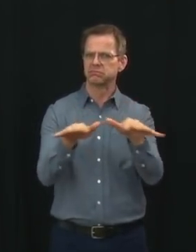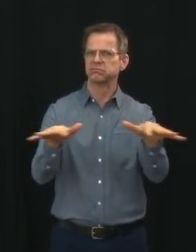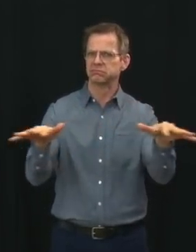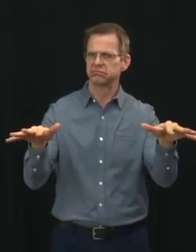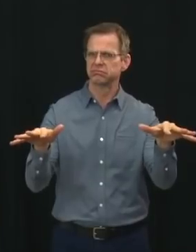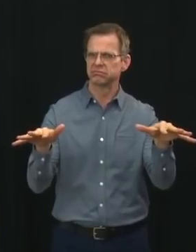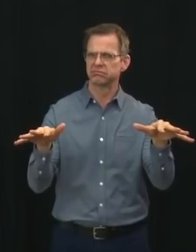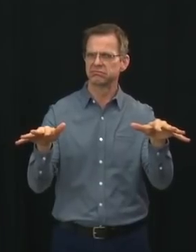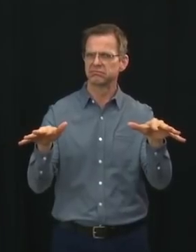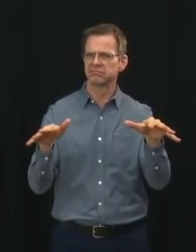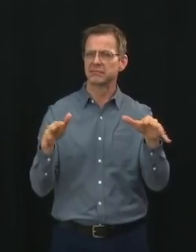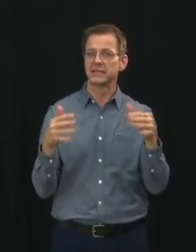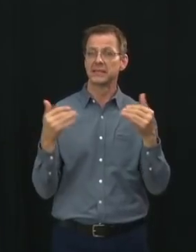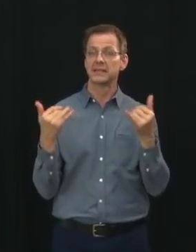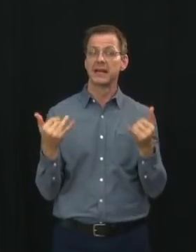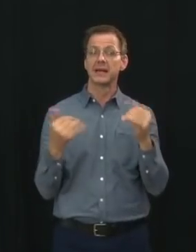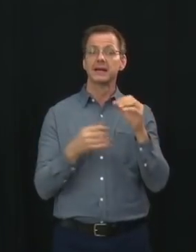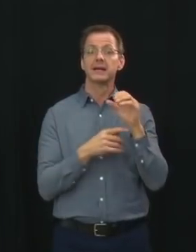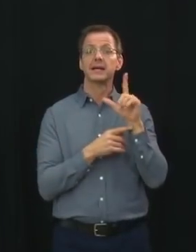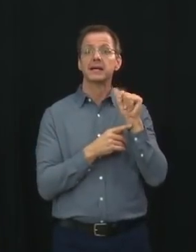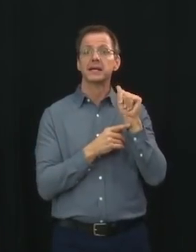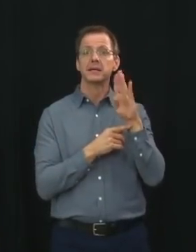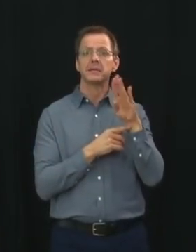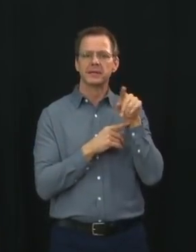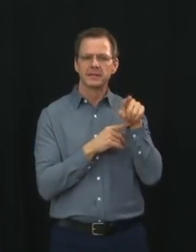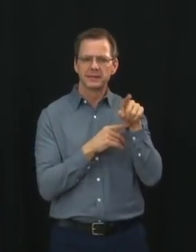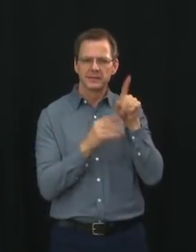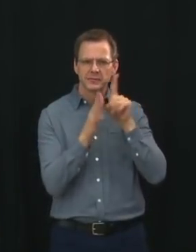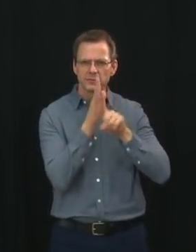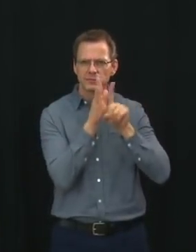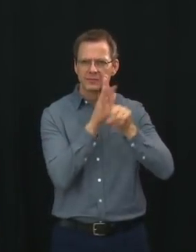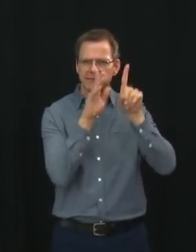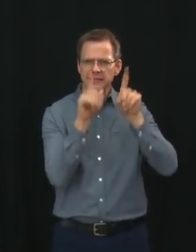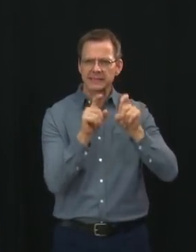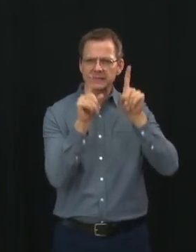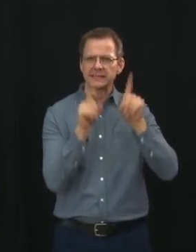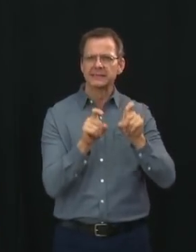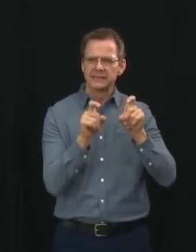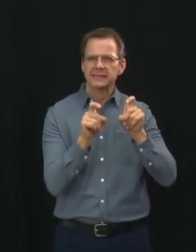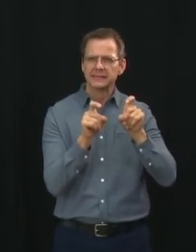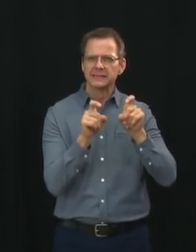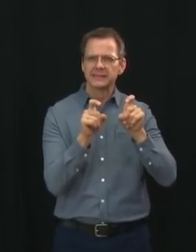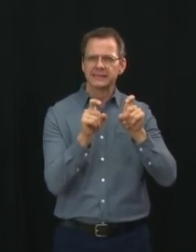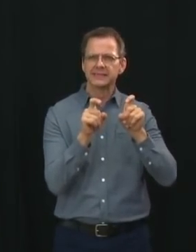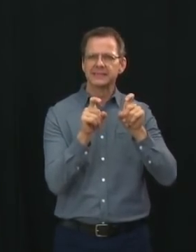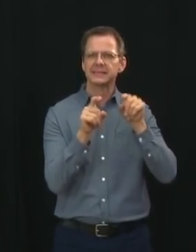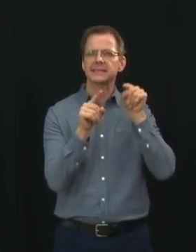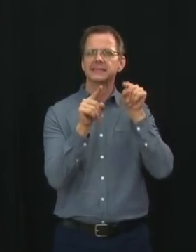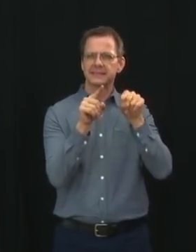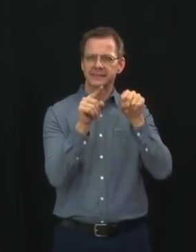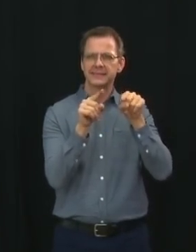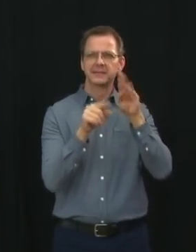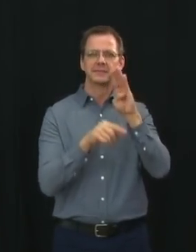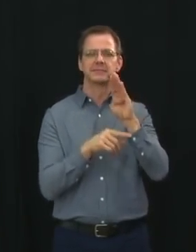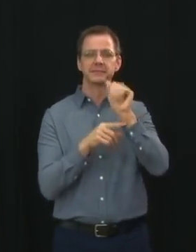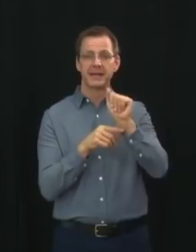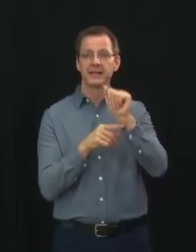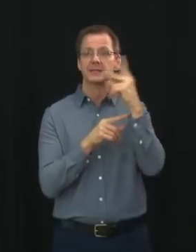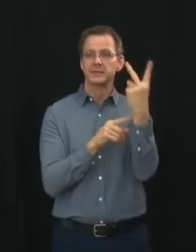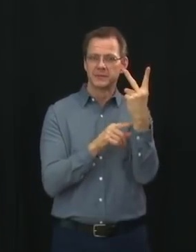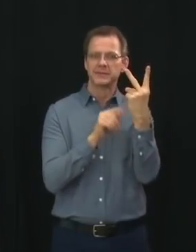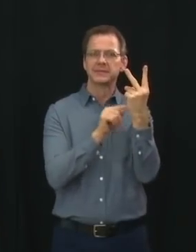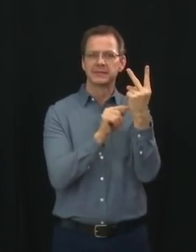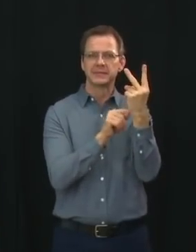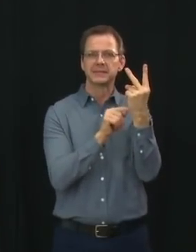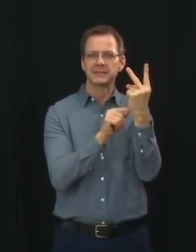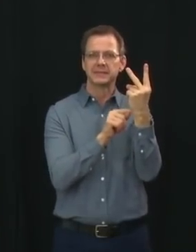positive PCR test samples are now BA2. Fortunately, the available evidence does not so far suggest that it